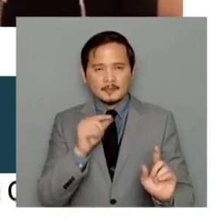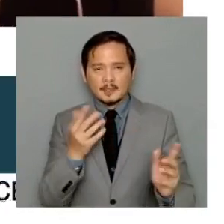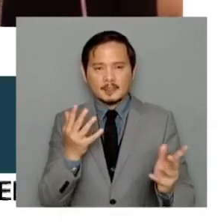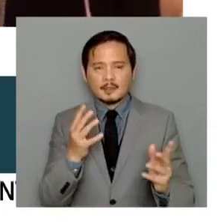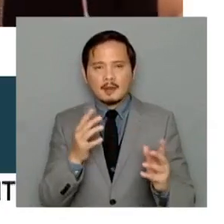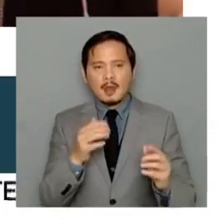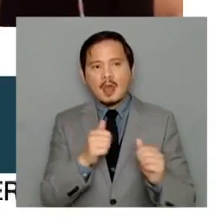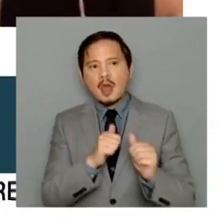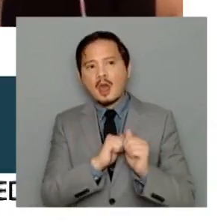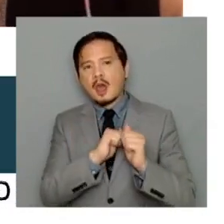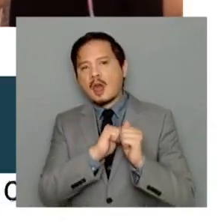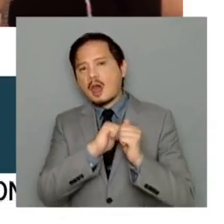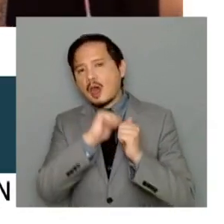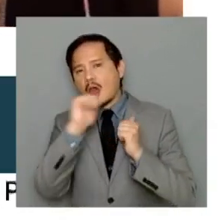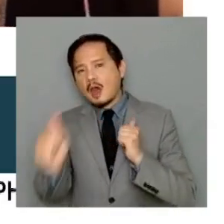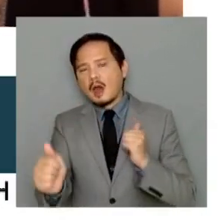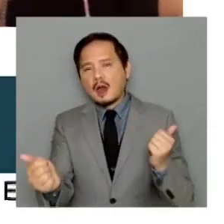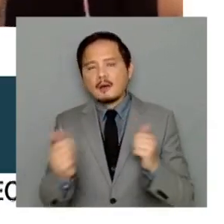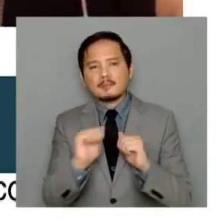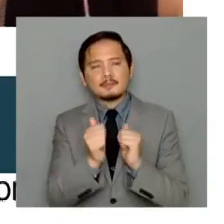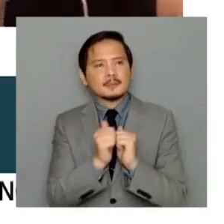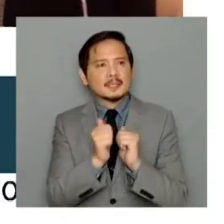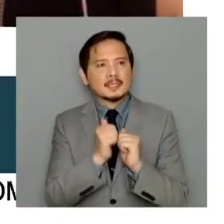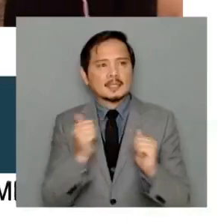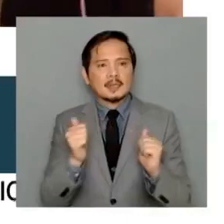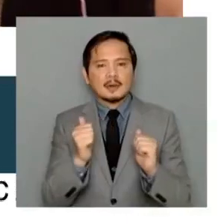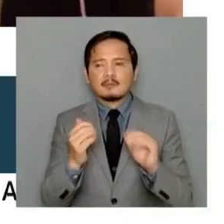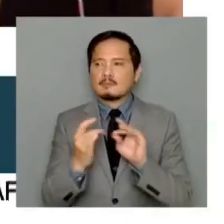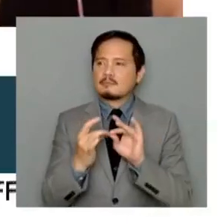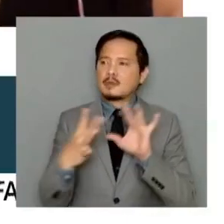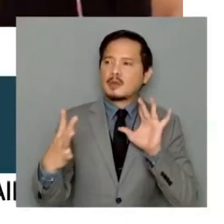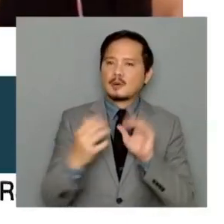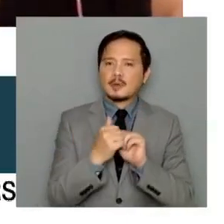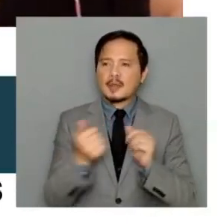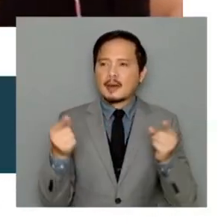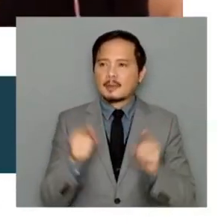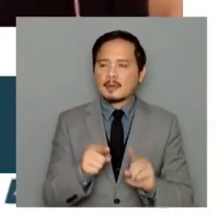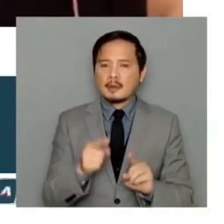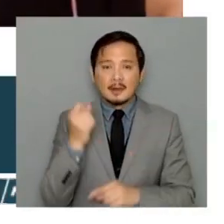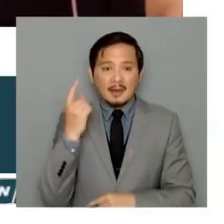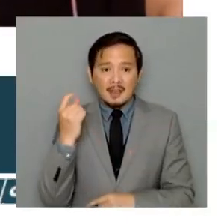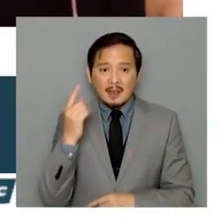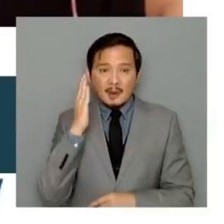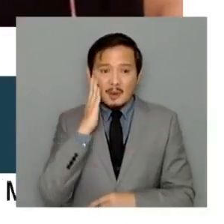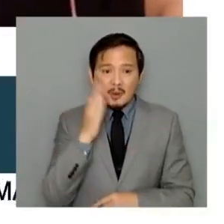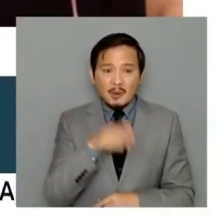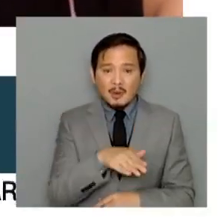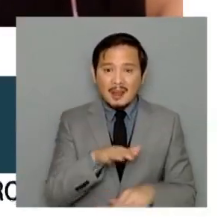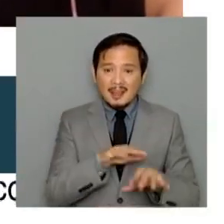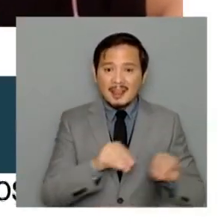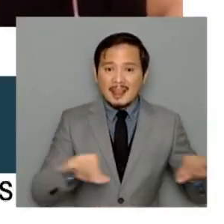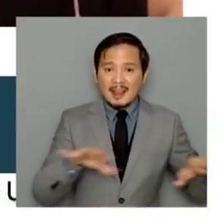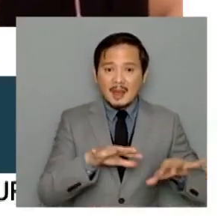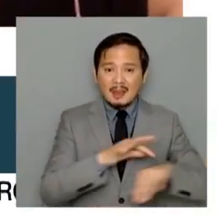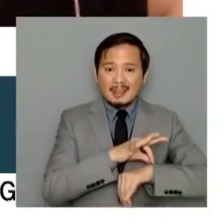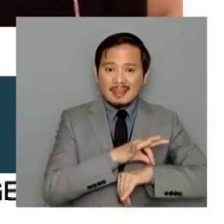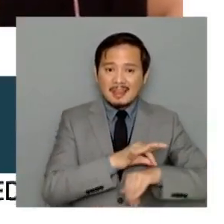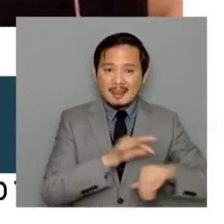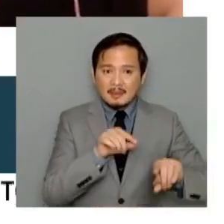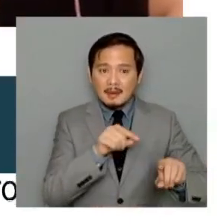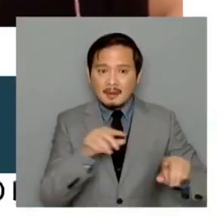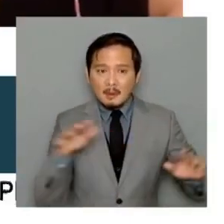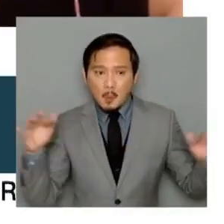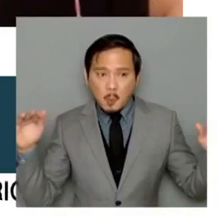Both of you know that really the battle is there on the ground and the LGUs that are